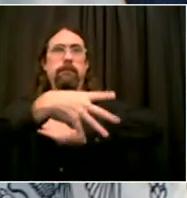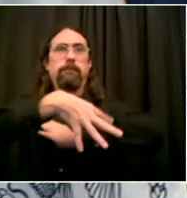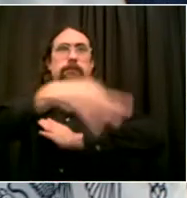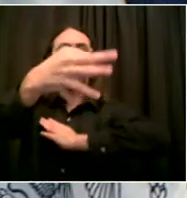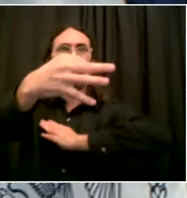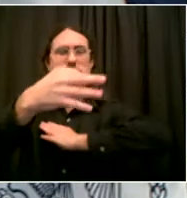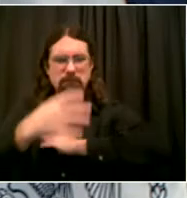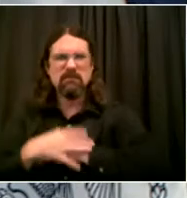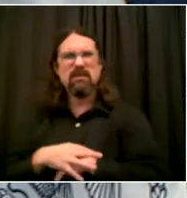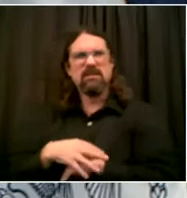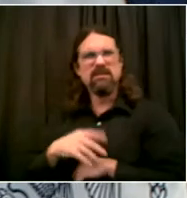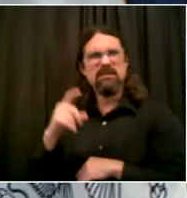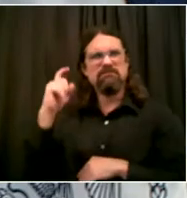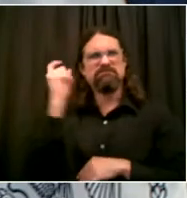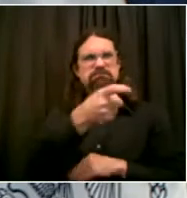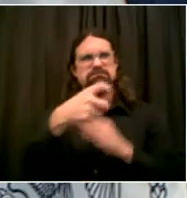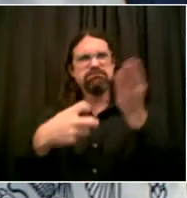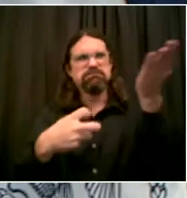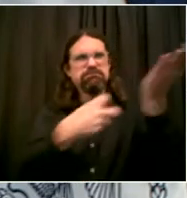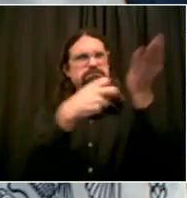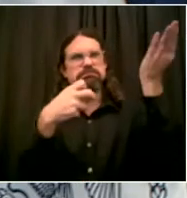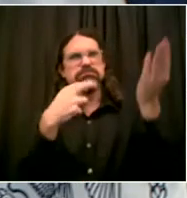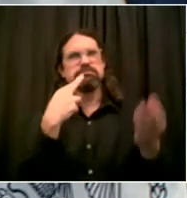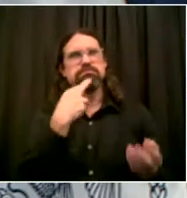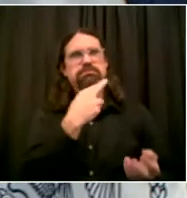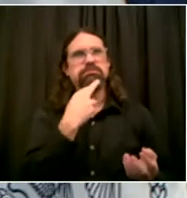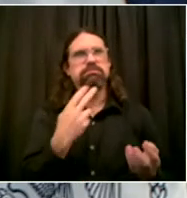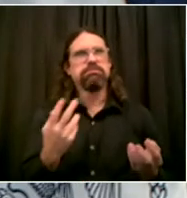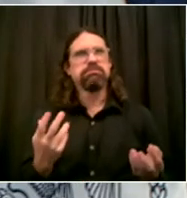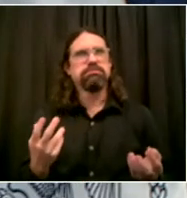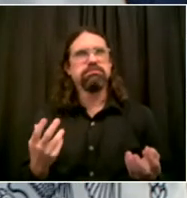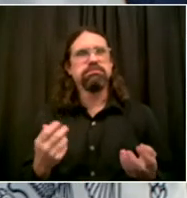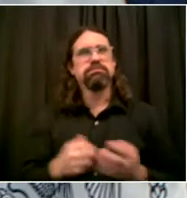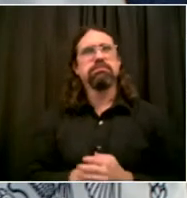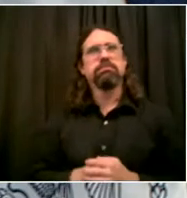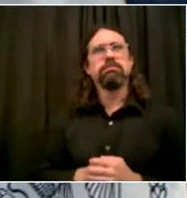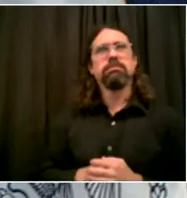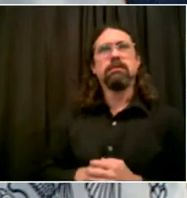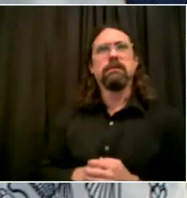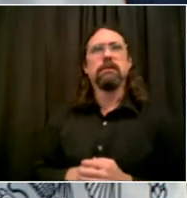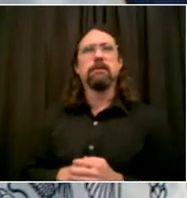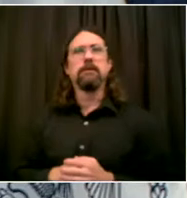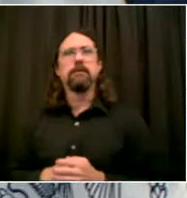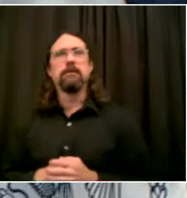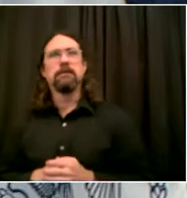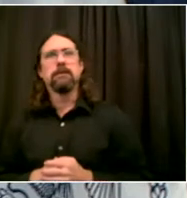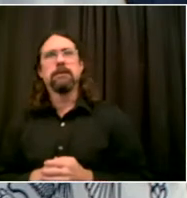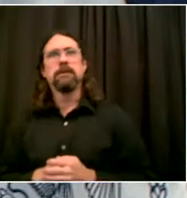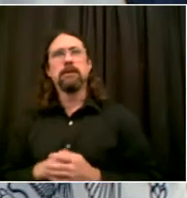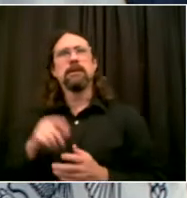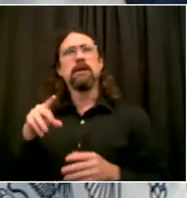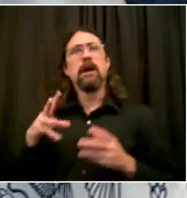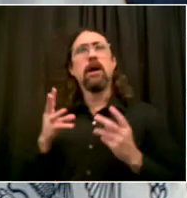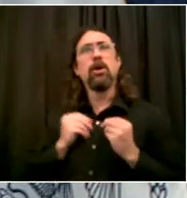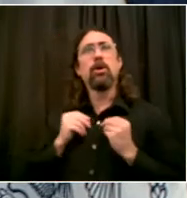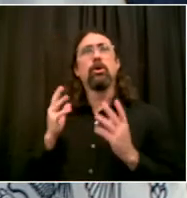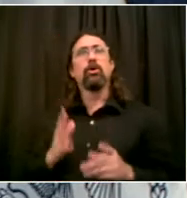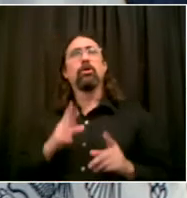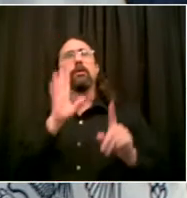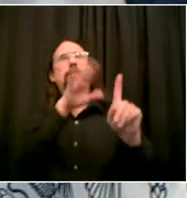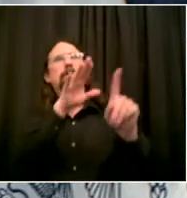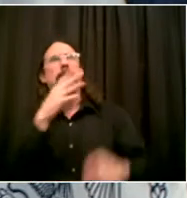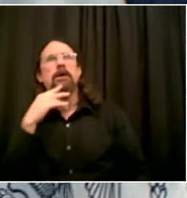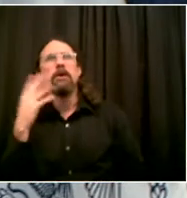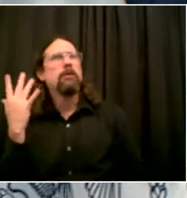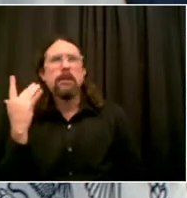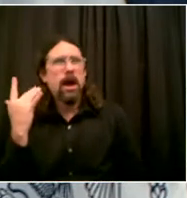If someone was given a summons inappropriately, we need to act to address that and fix it. They should not be penalized